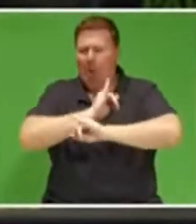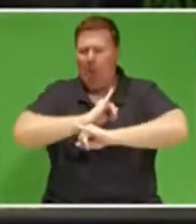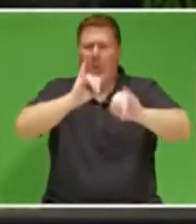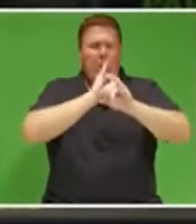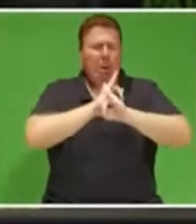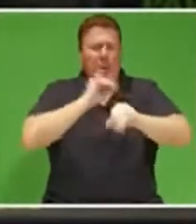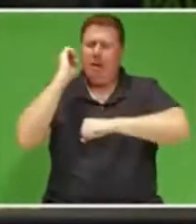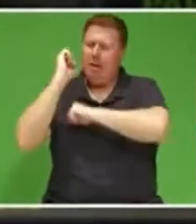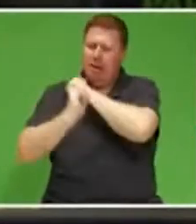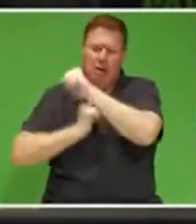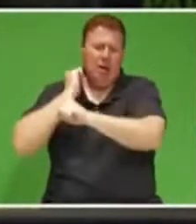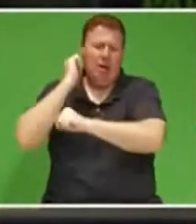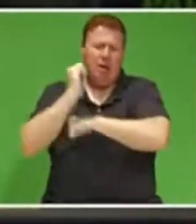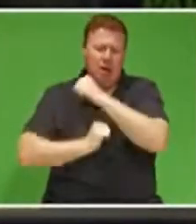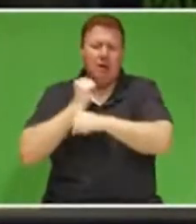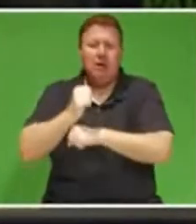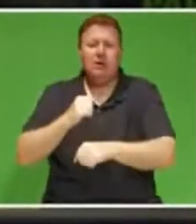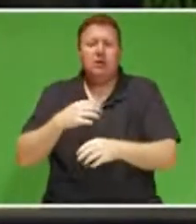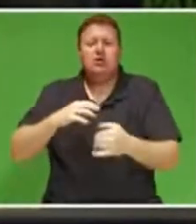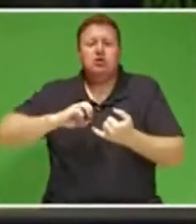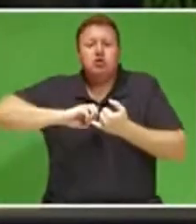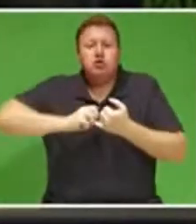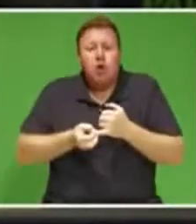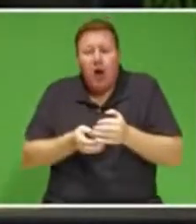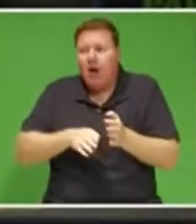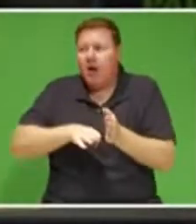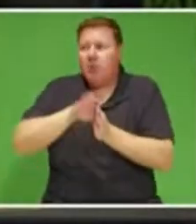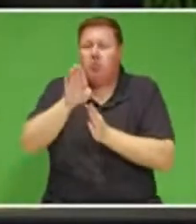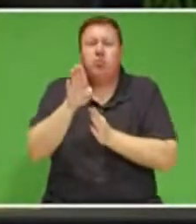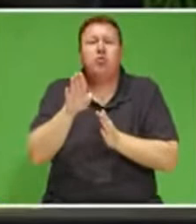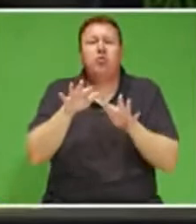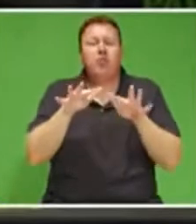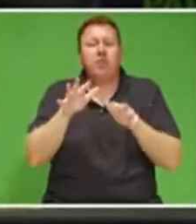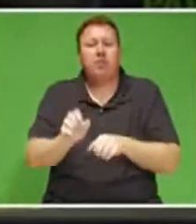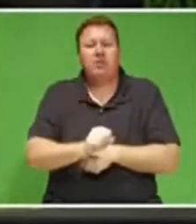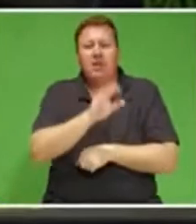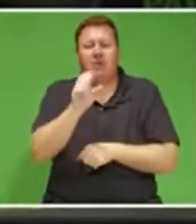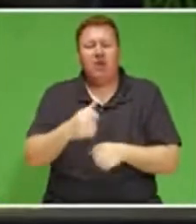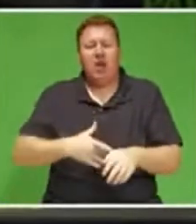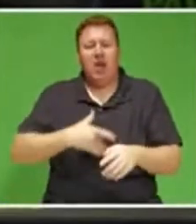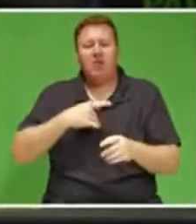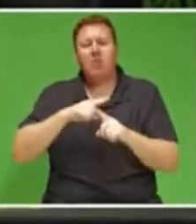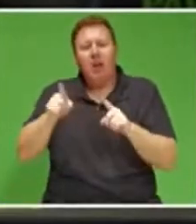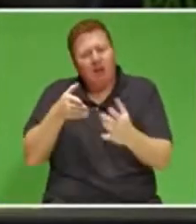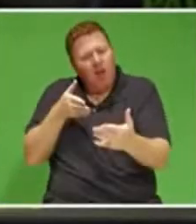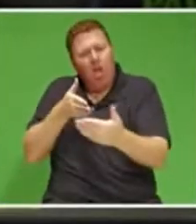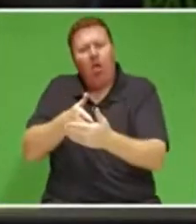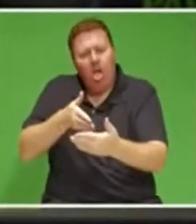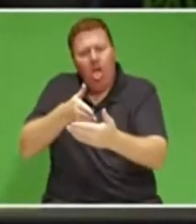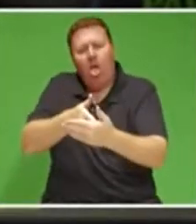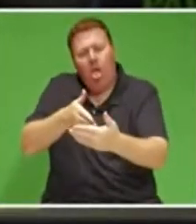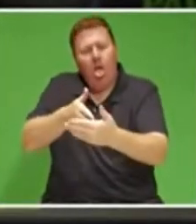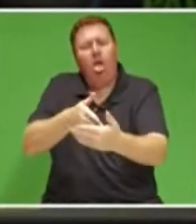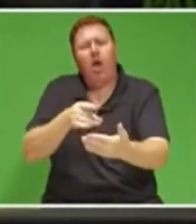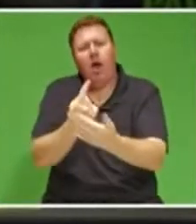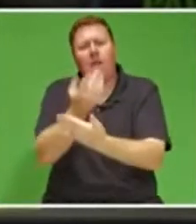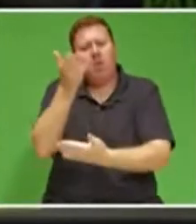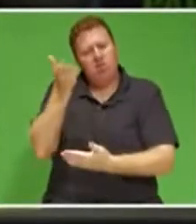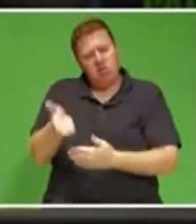impeded our efforts to improve the lives of our people as we would have wanted to.